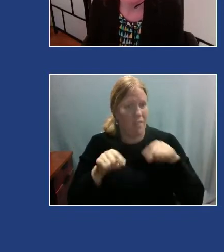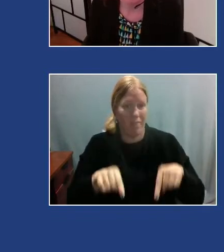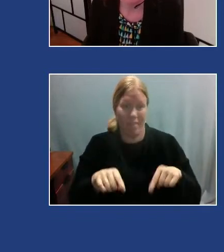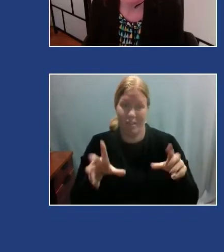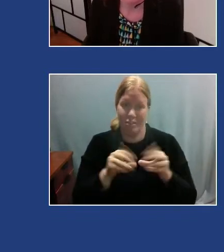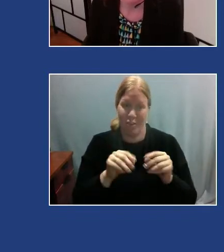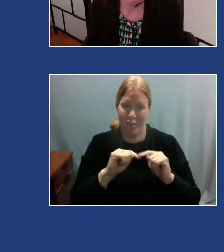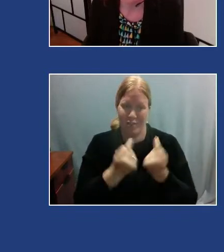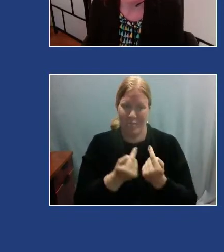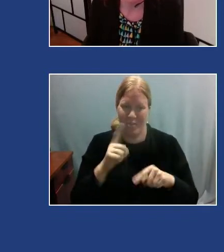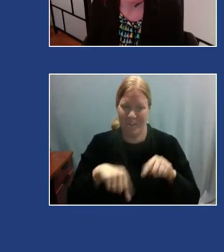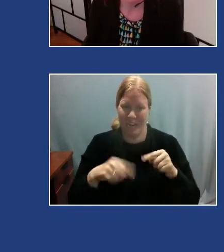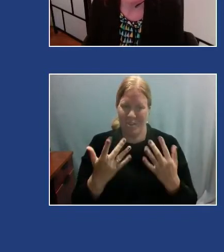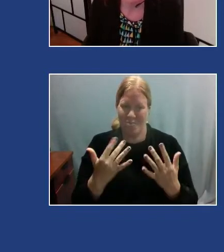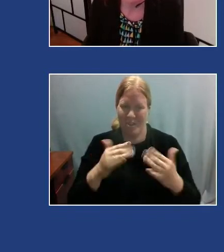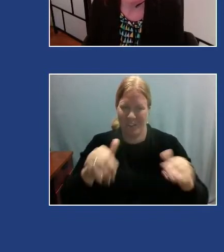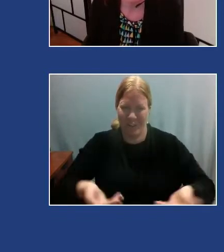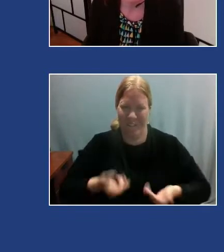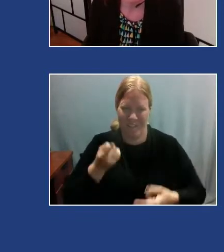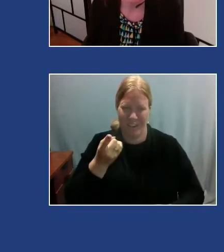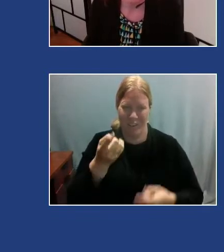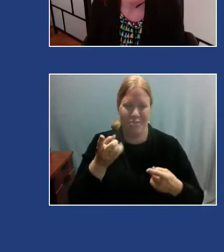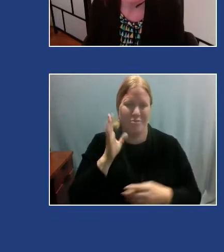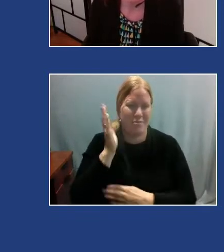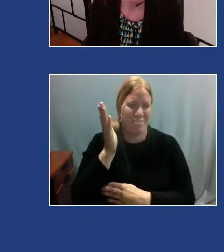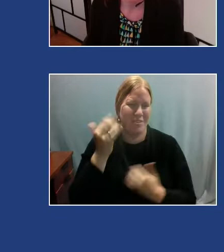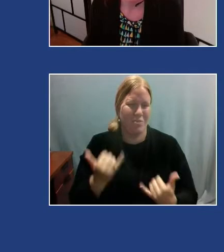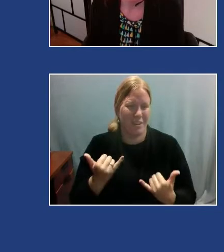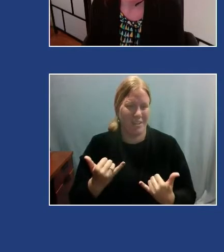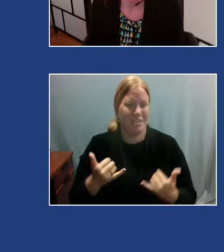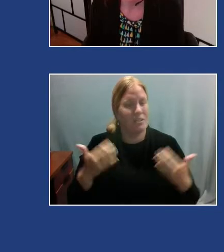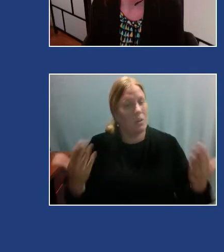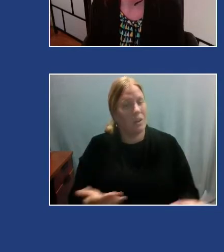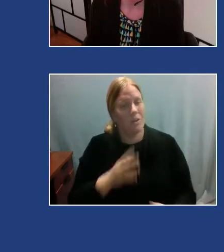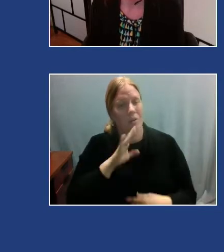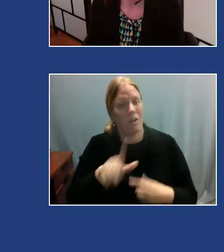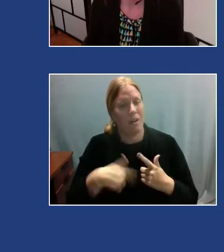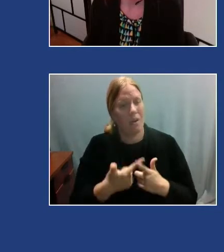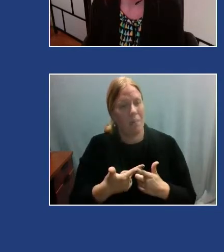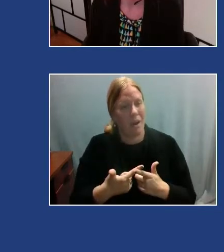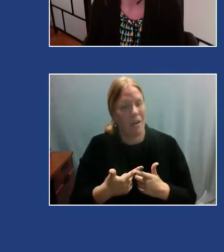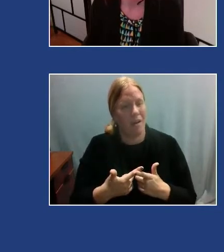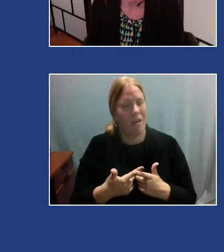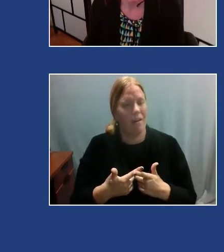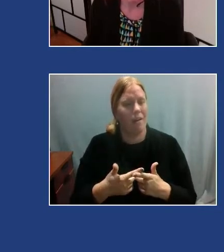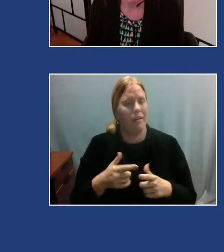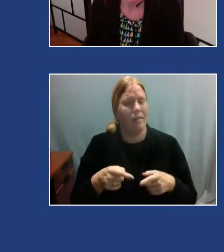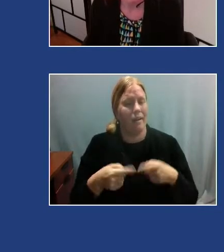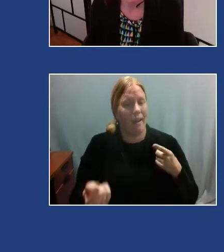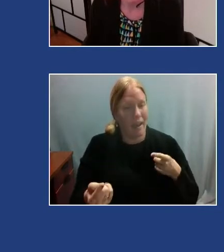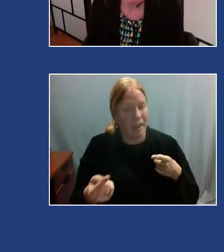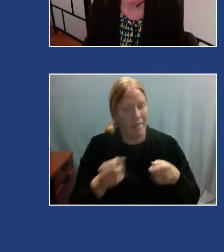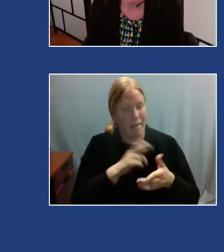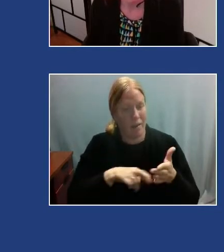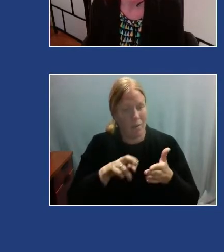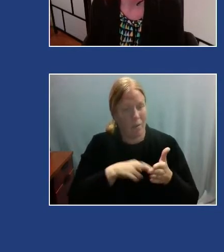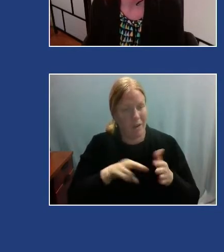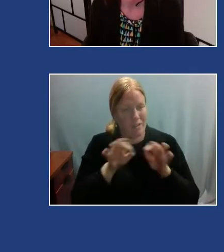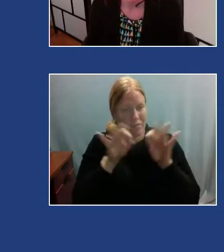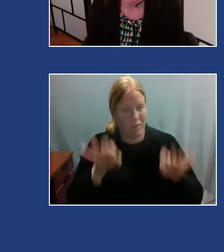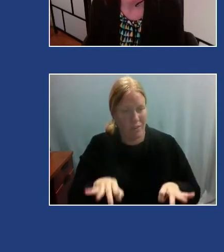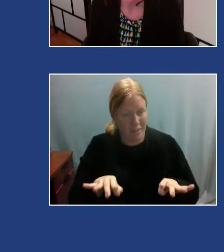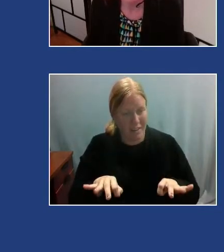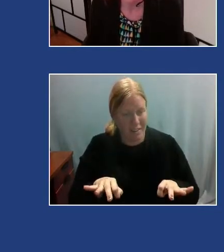not wait to invite her to speak with us today. So here to talk with us about applying an anti-racist framework in dialectical behavior therapy.